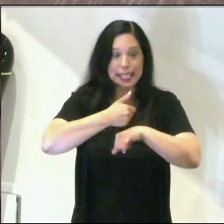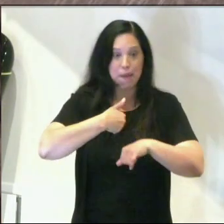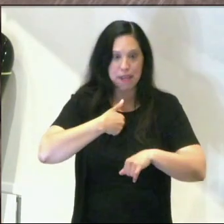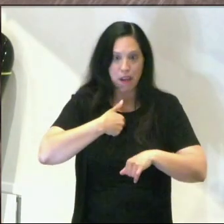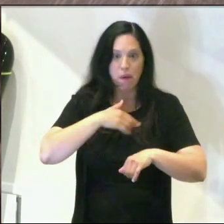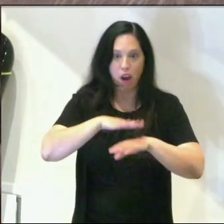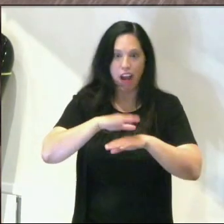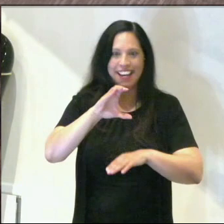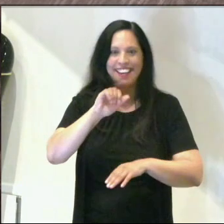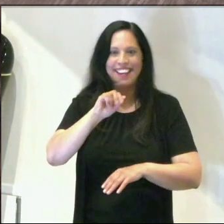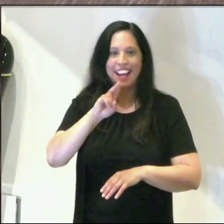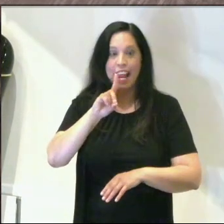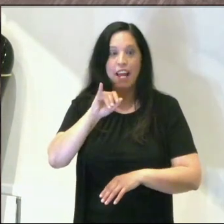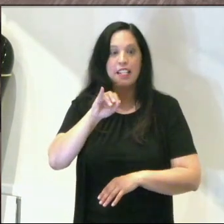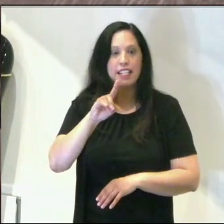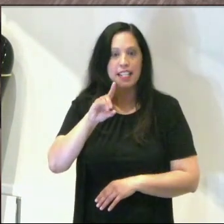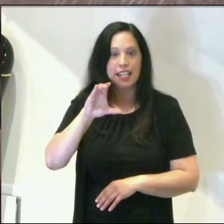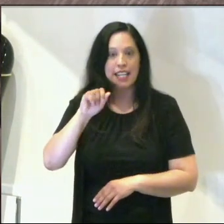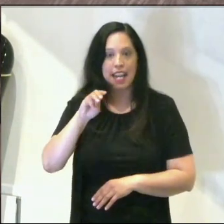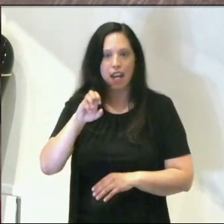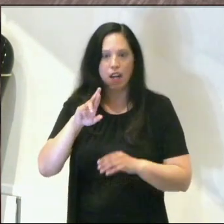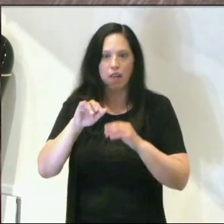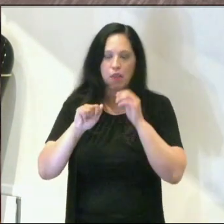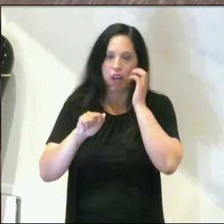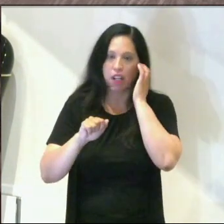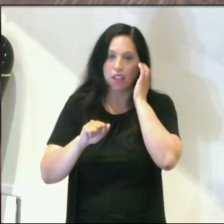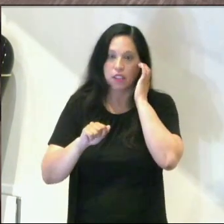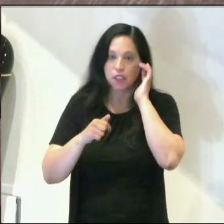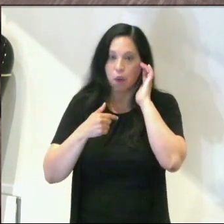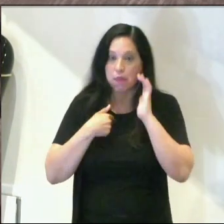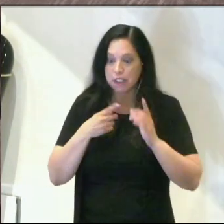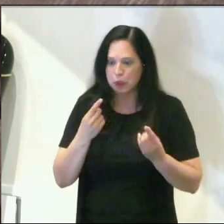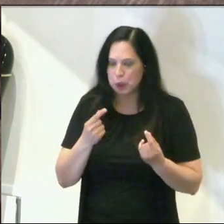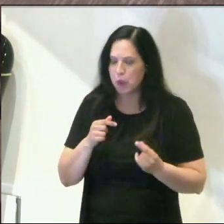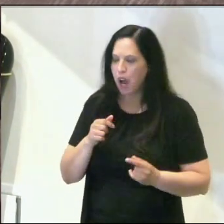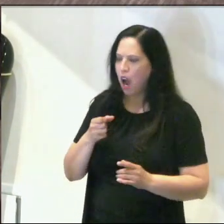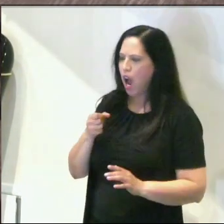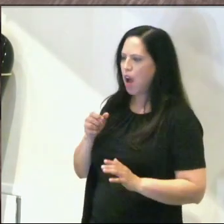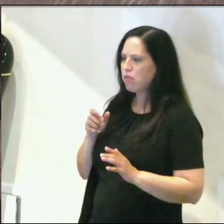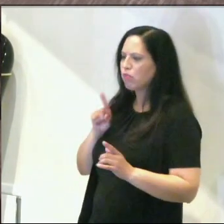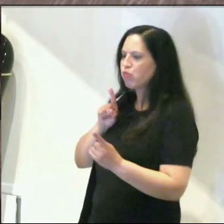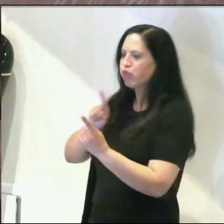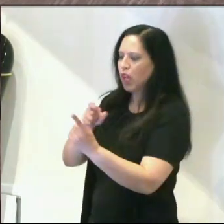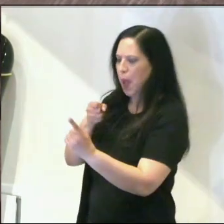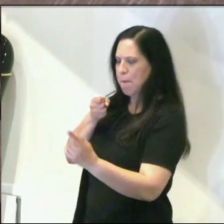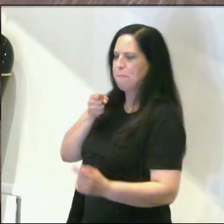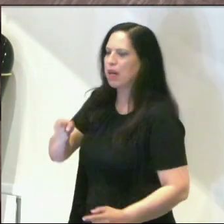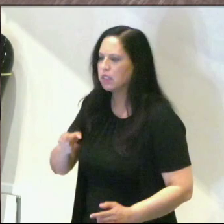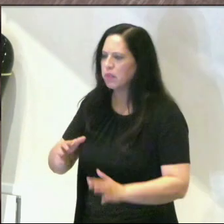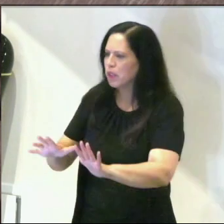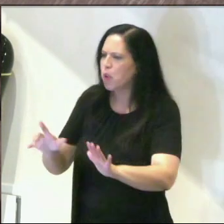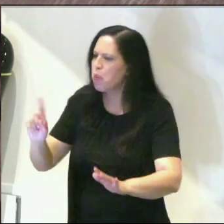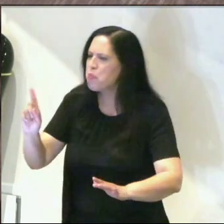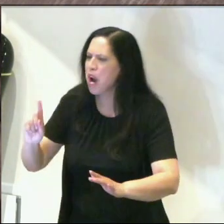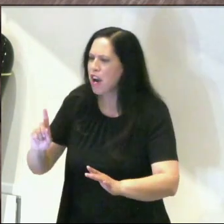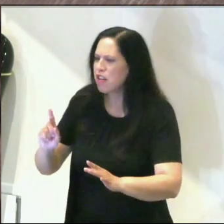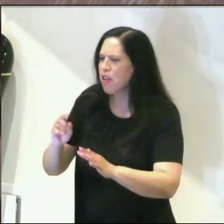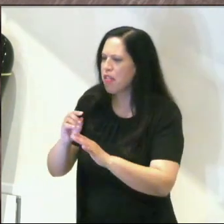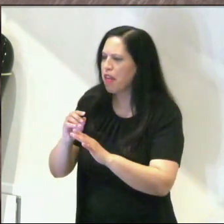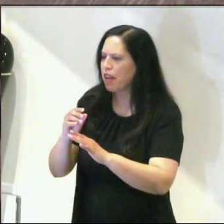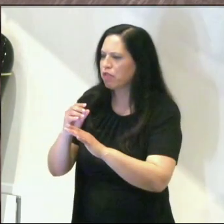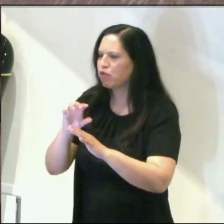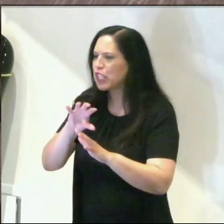not. So I go up to the first guy, and I punch him in the chest and go, where are the cameras? And he says to me, son,